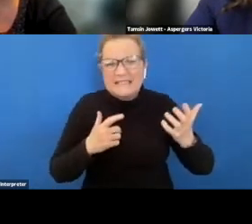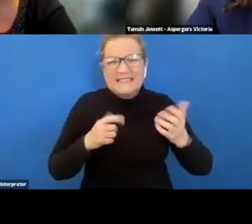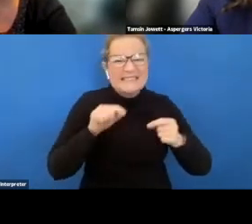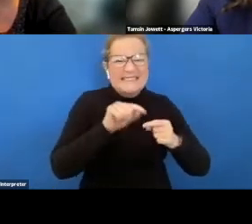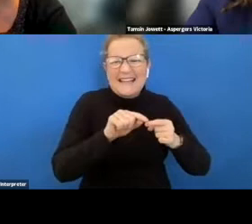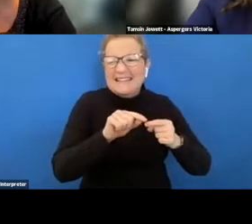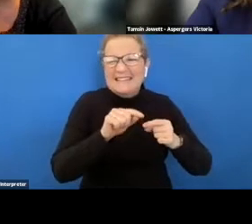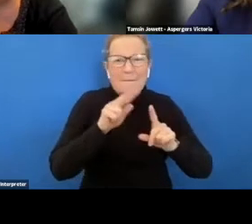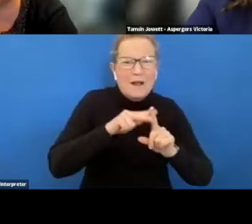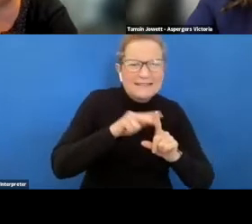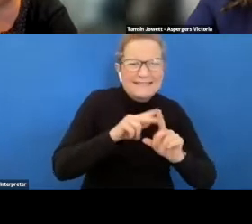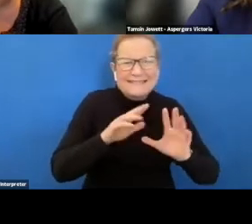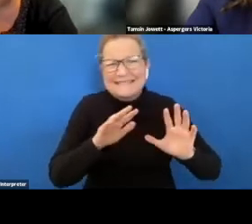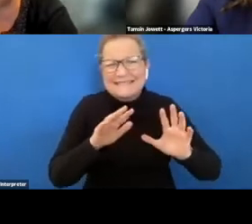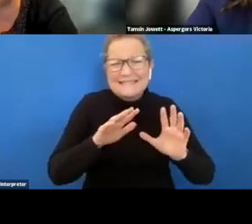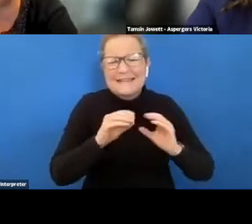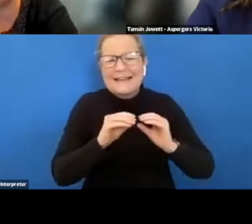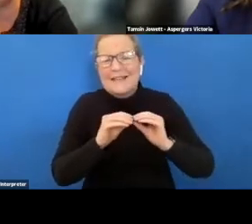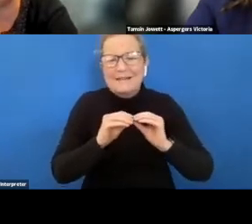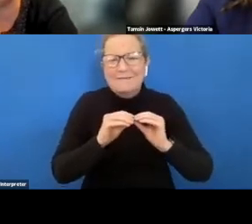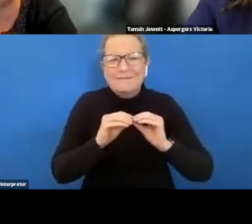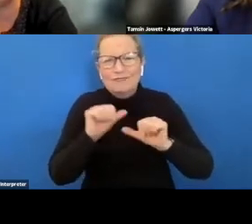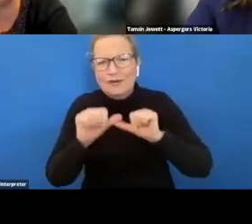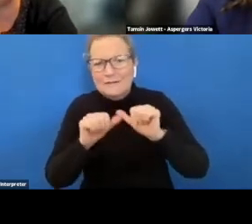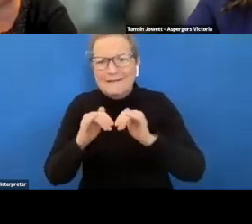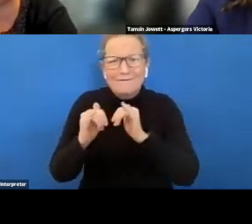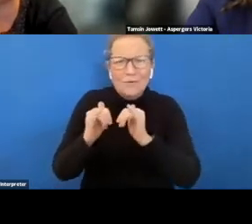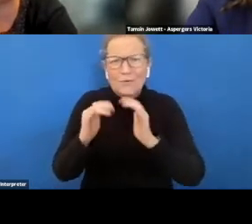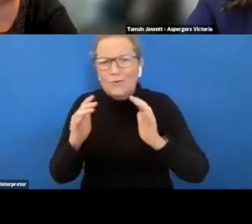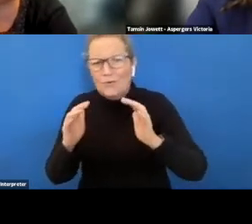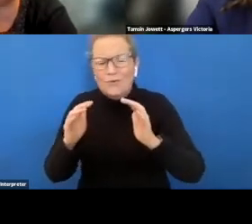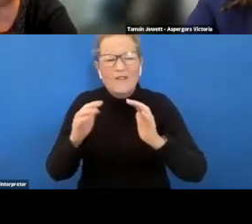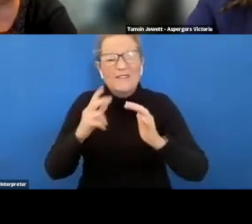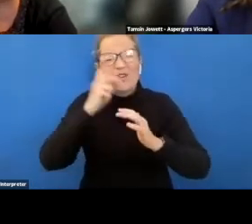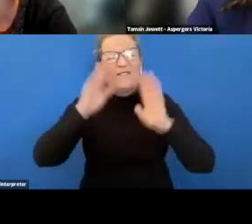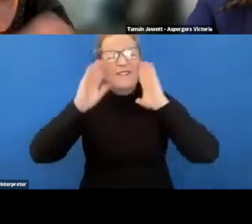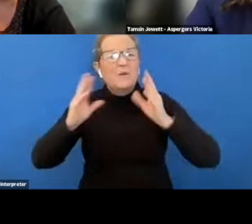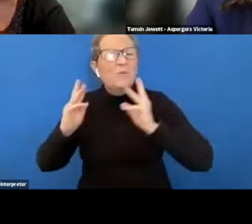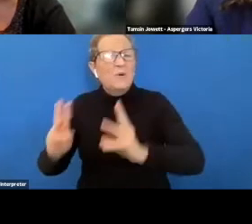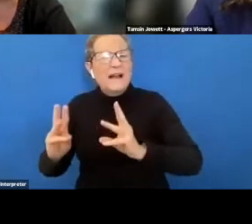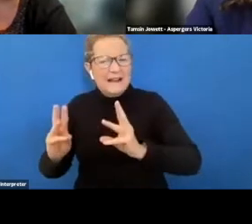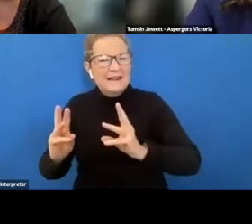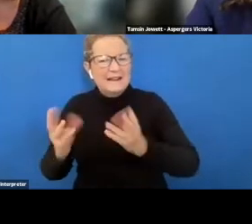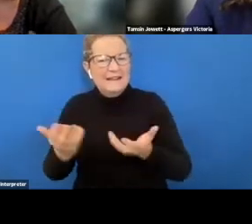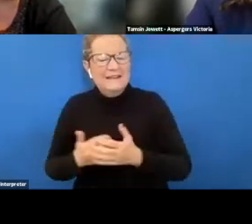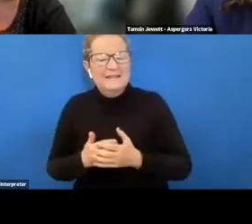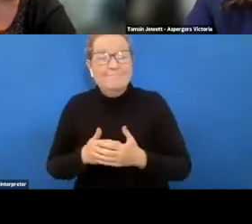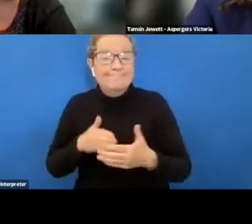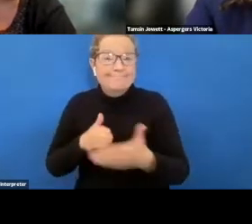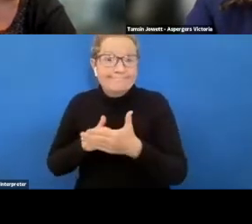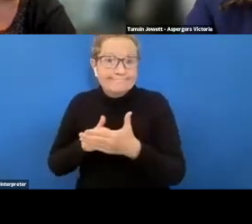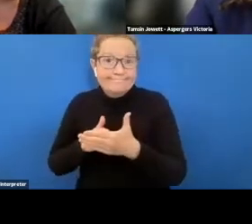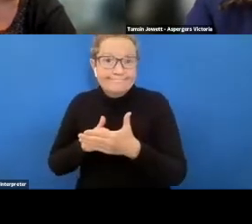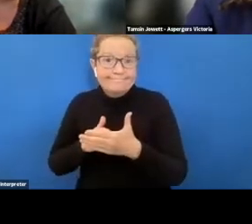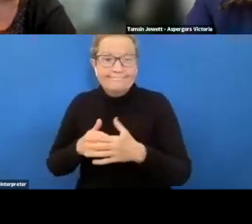the um just the process of the traditional process of work because um and because one of the things that